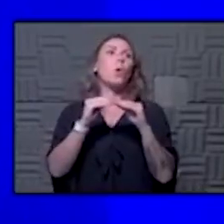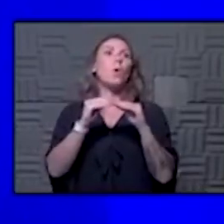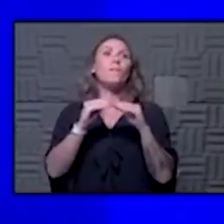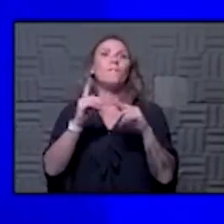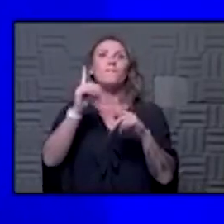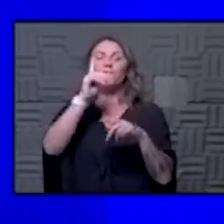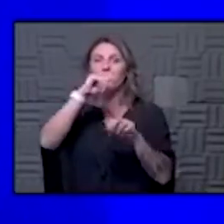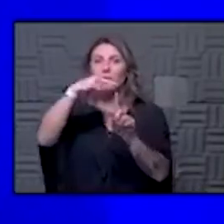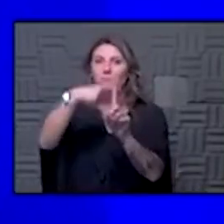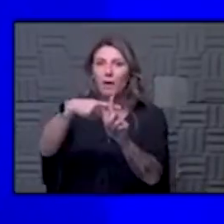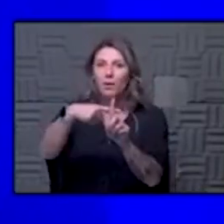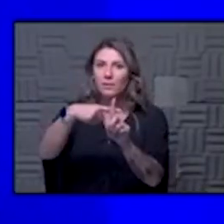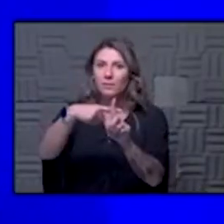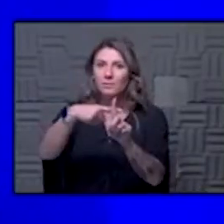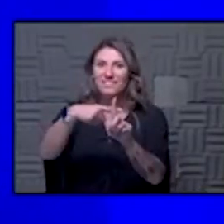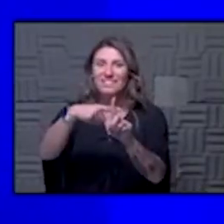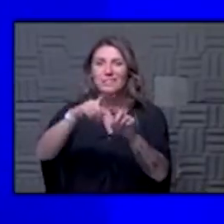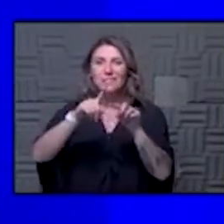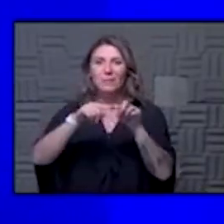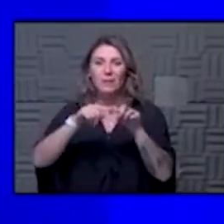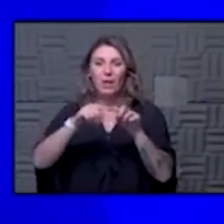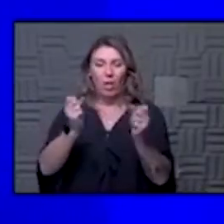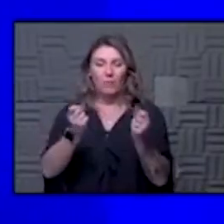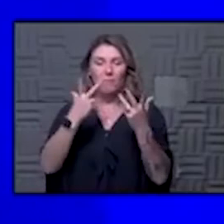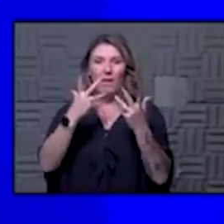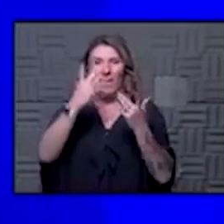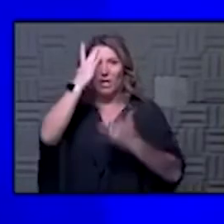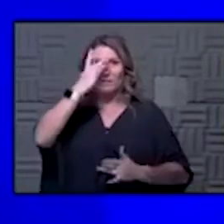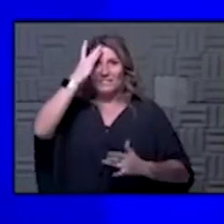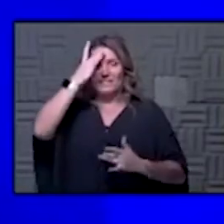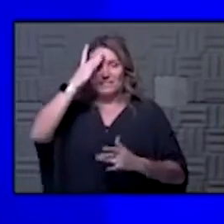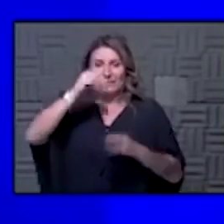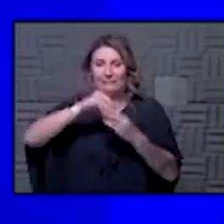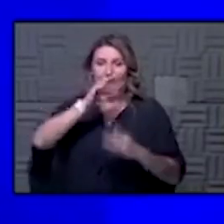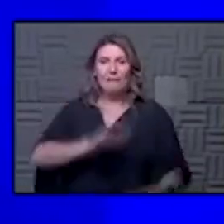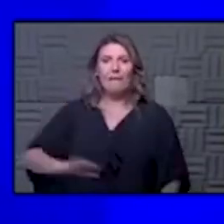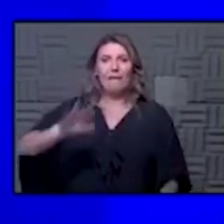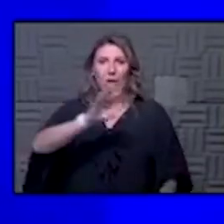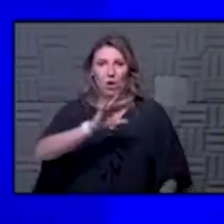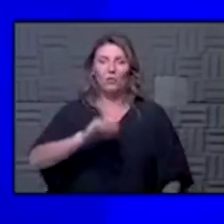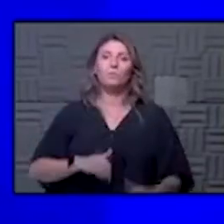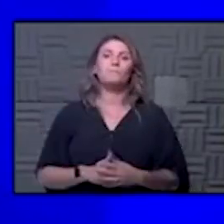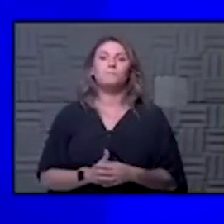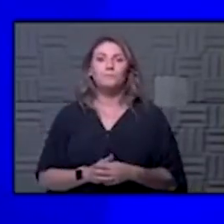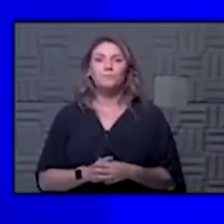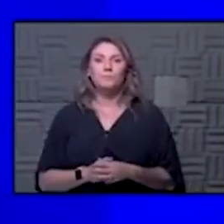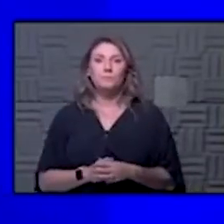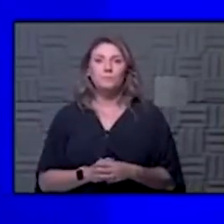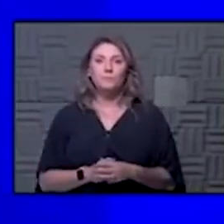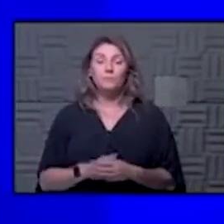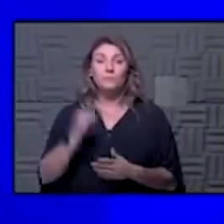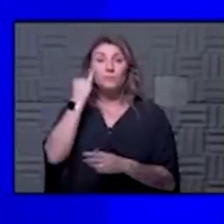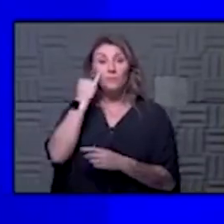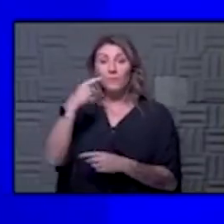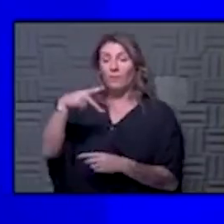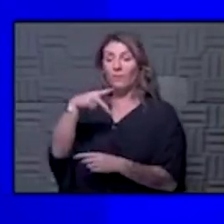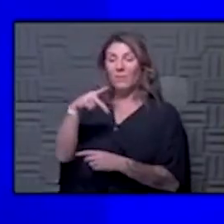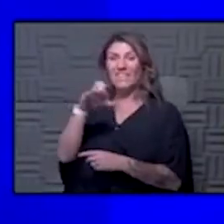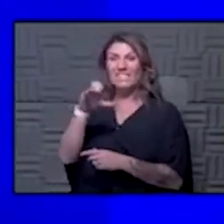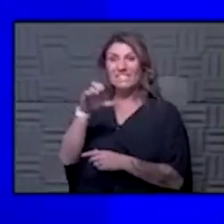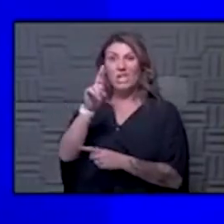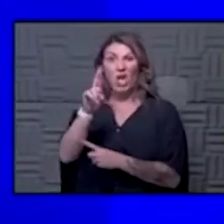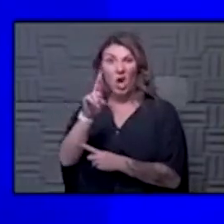false positives depending on the prevalence the amount of disease in that area if it is a pcr test the